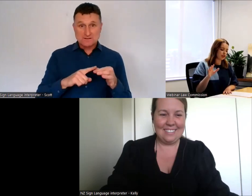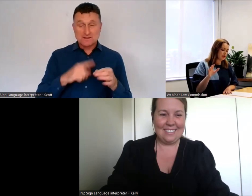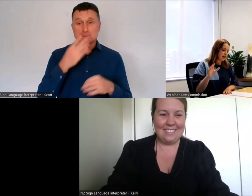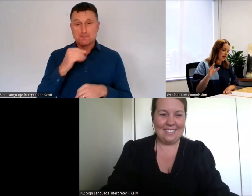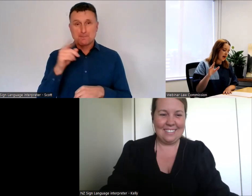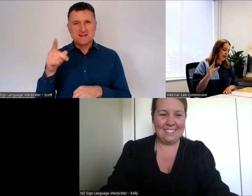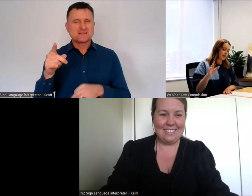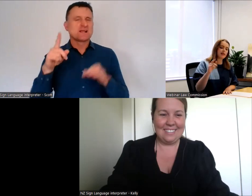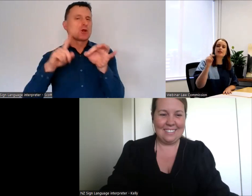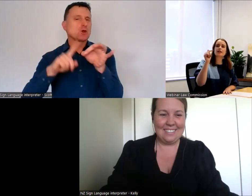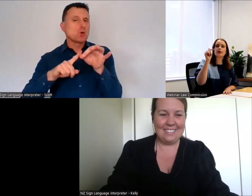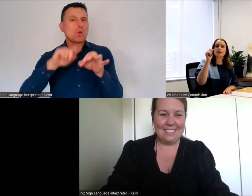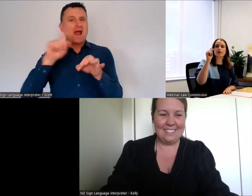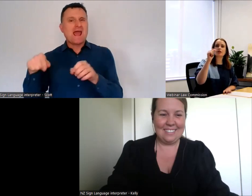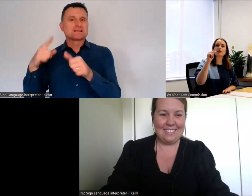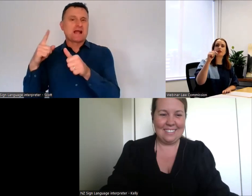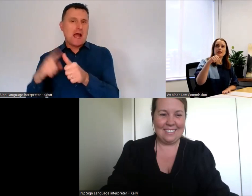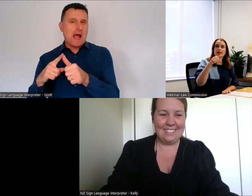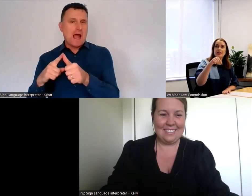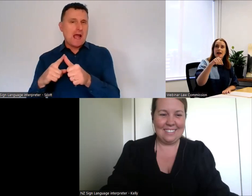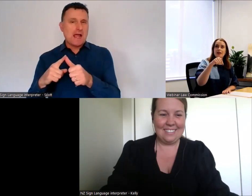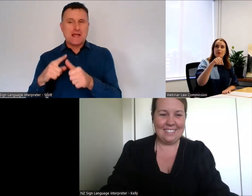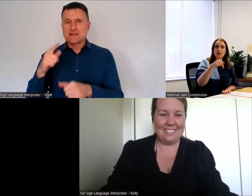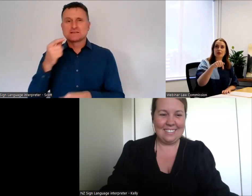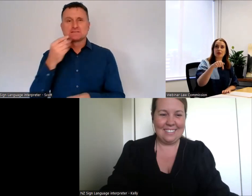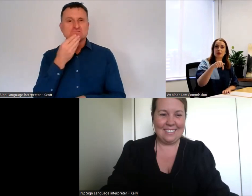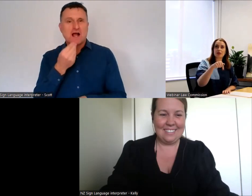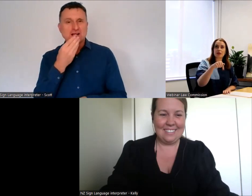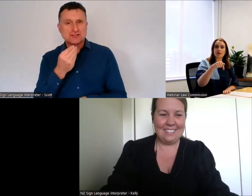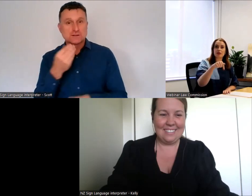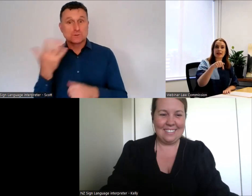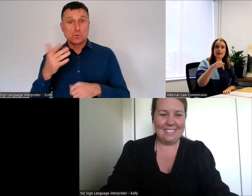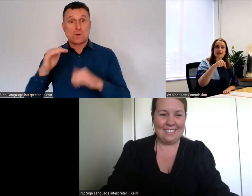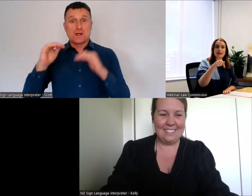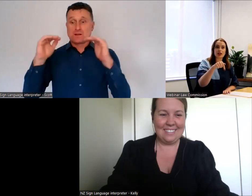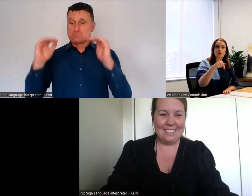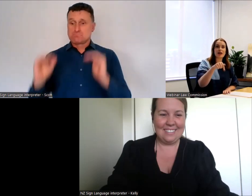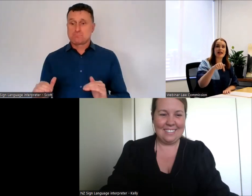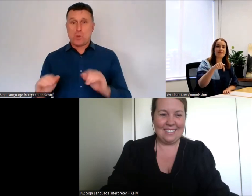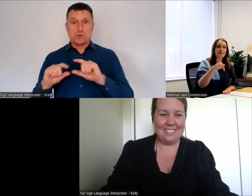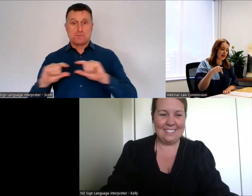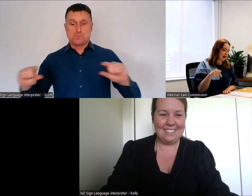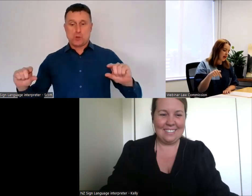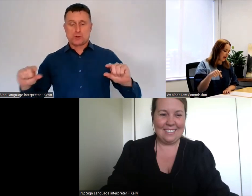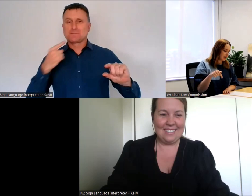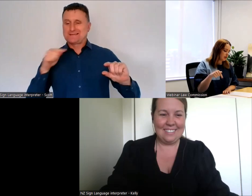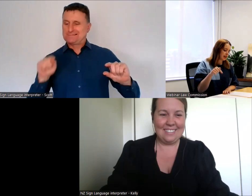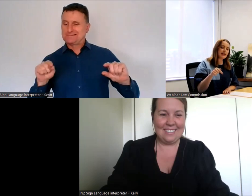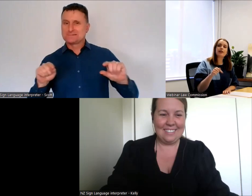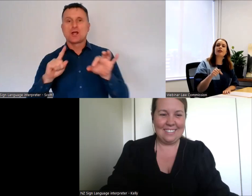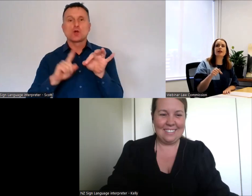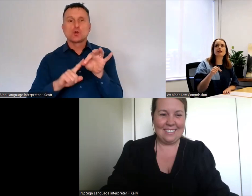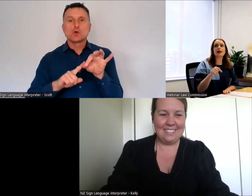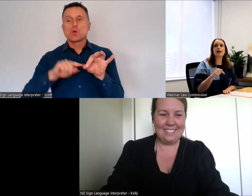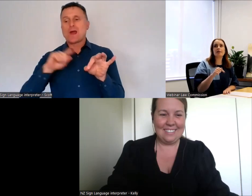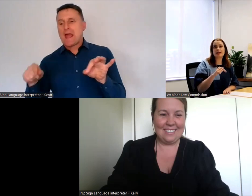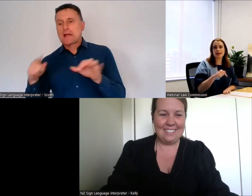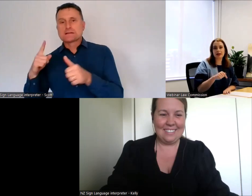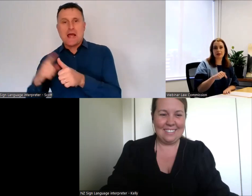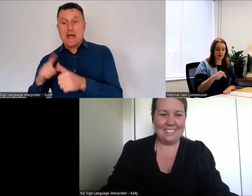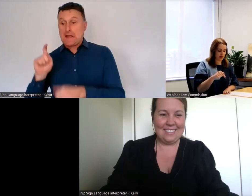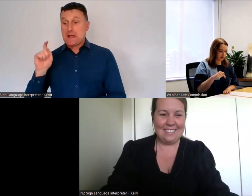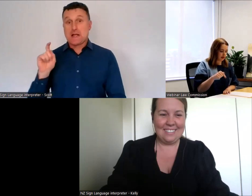&A function and this is a button that you should see at the bottom of your screen that says Q&A and you can click on that